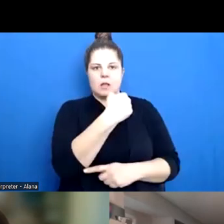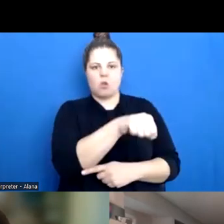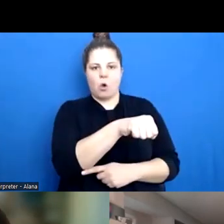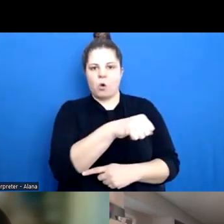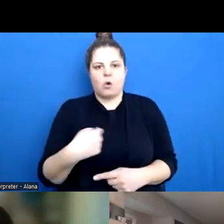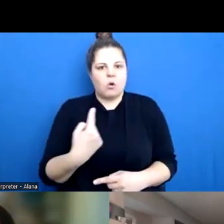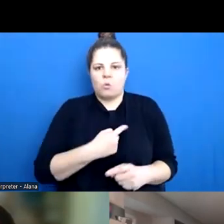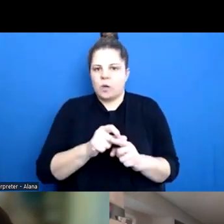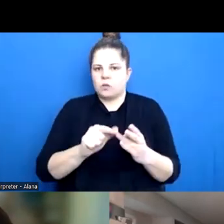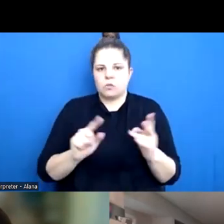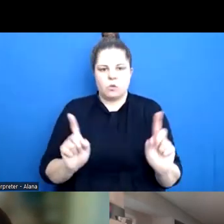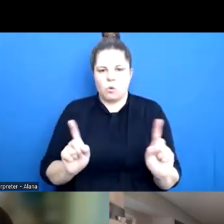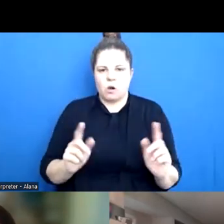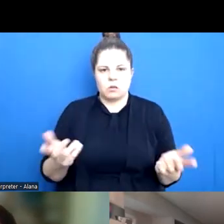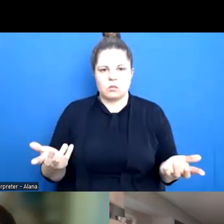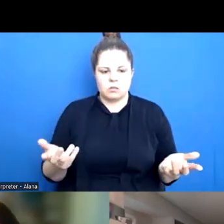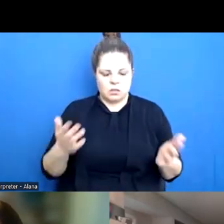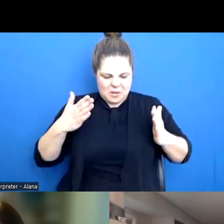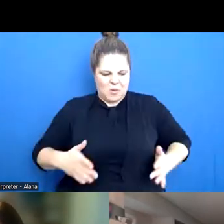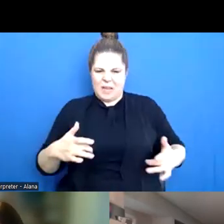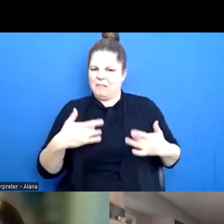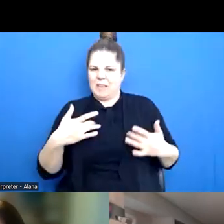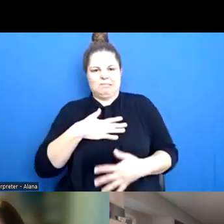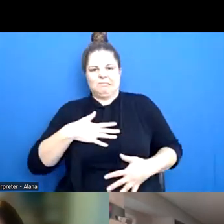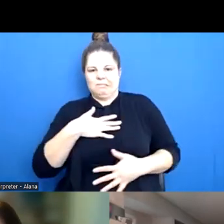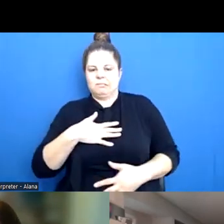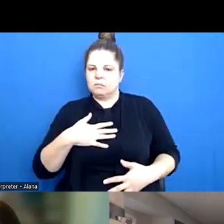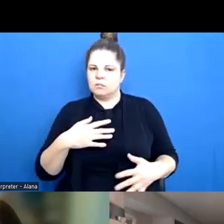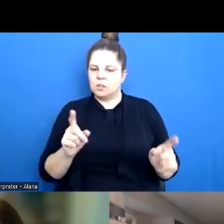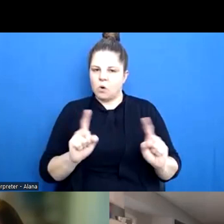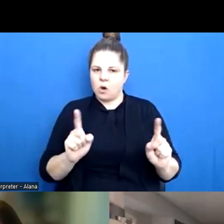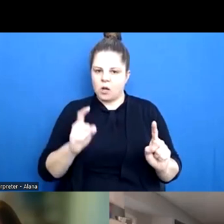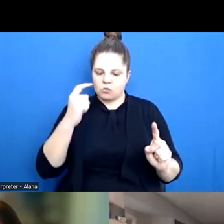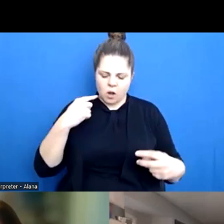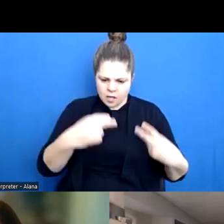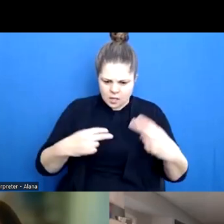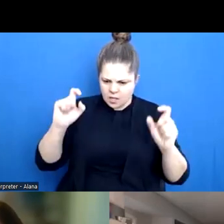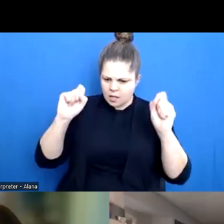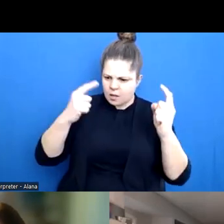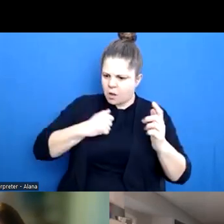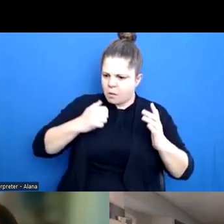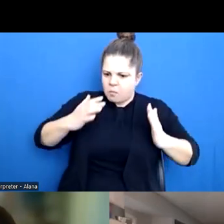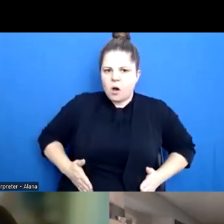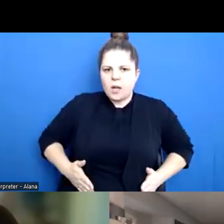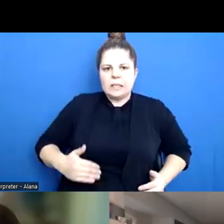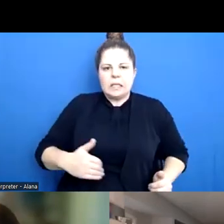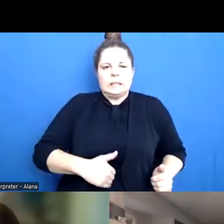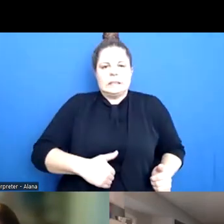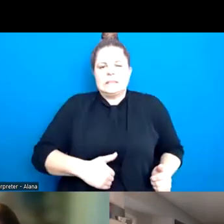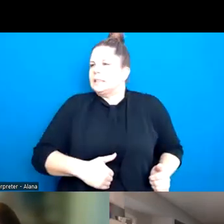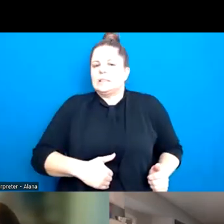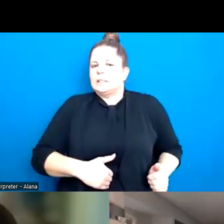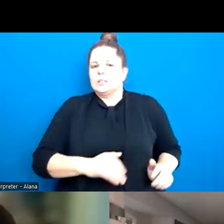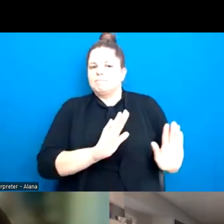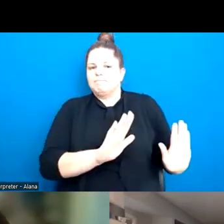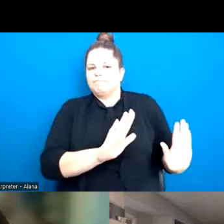book trying to unpack how to understand those signals that our bodies give us. So before hopefully we get to, you know,